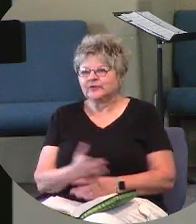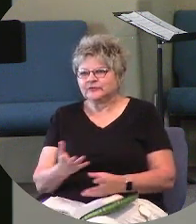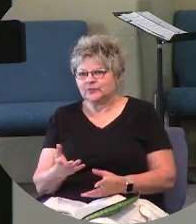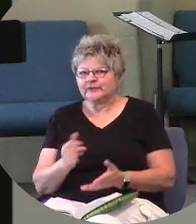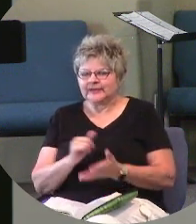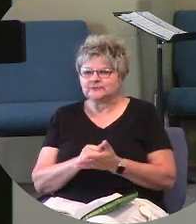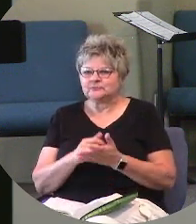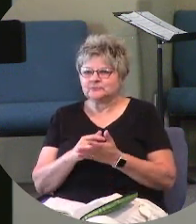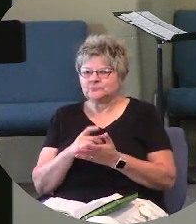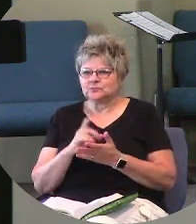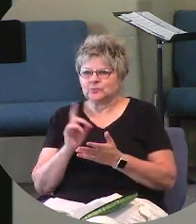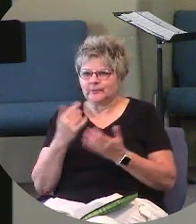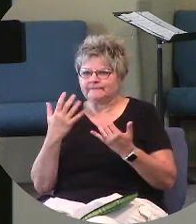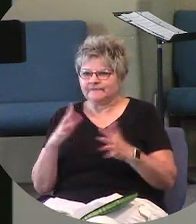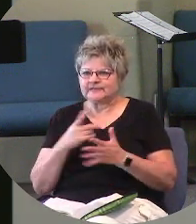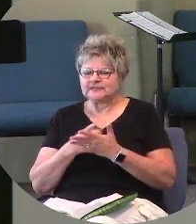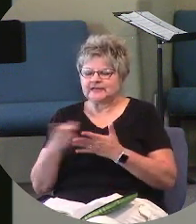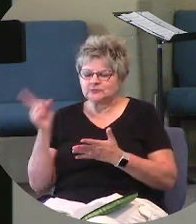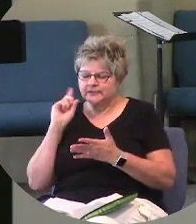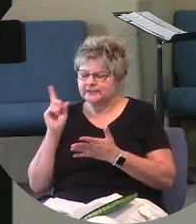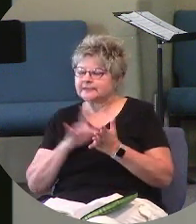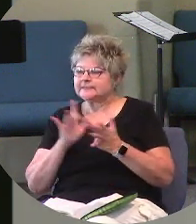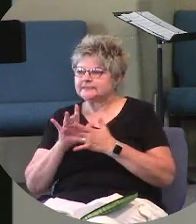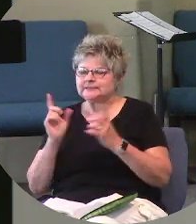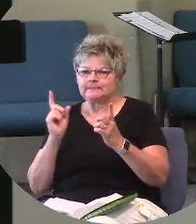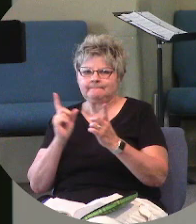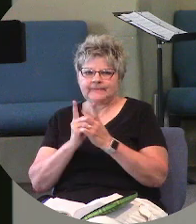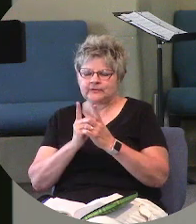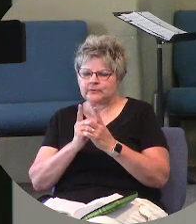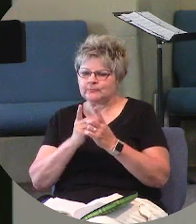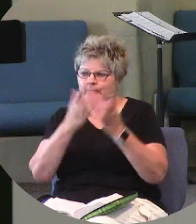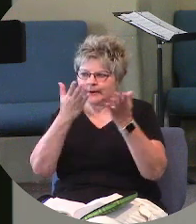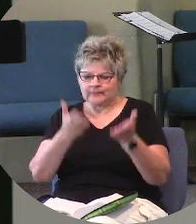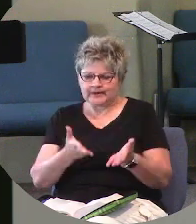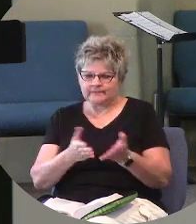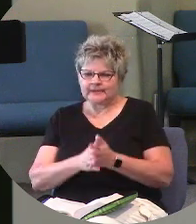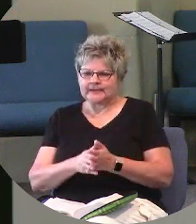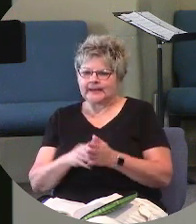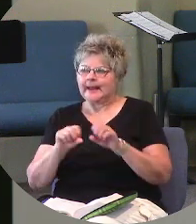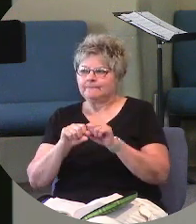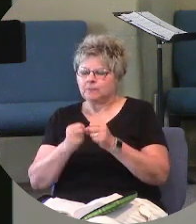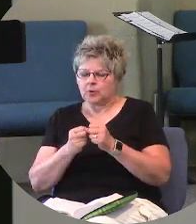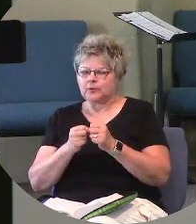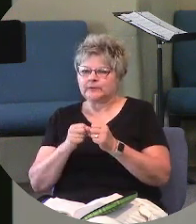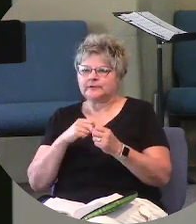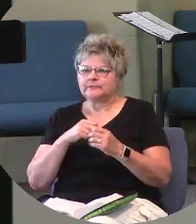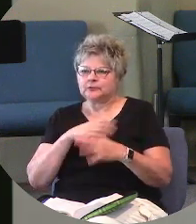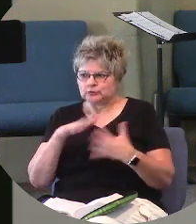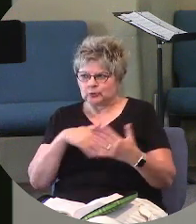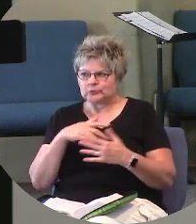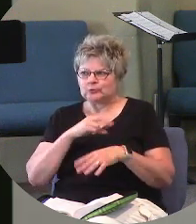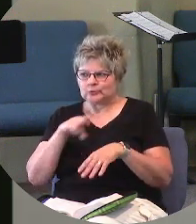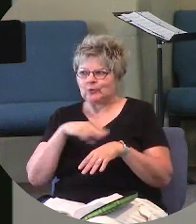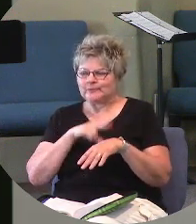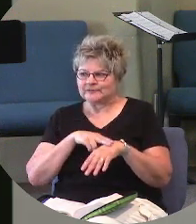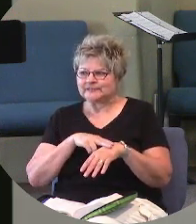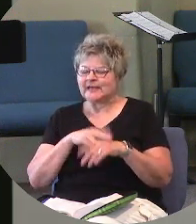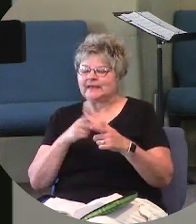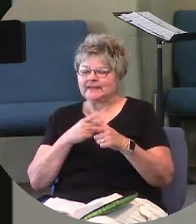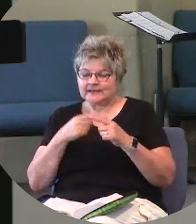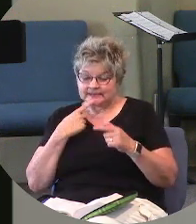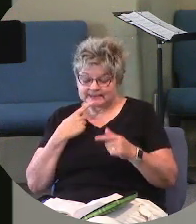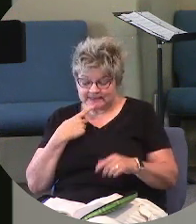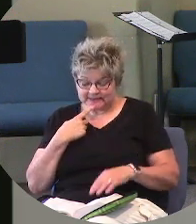kind of where we left it. Jesus met her right where she was. He broke the social norms. And then he says